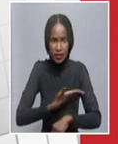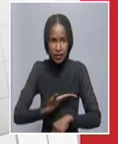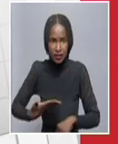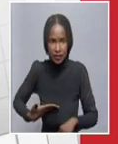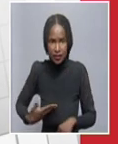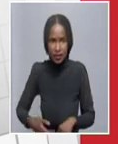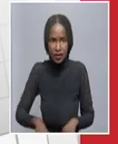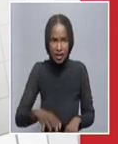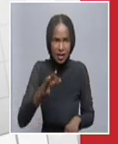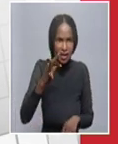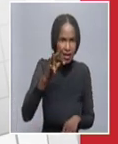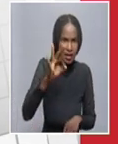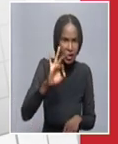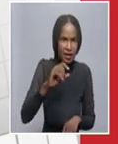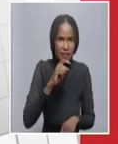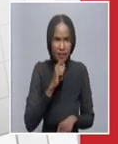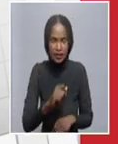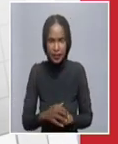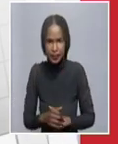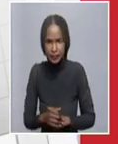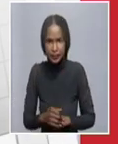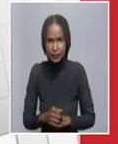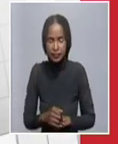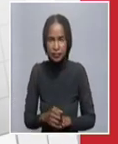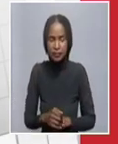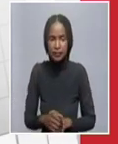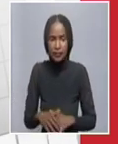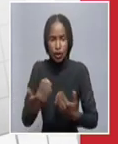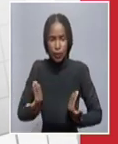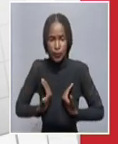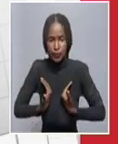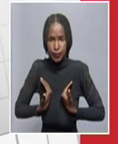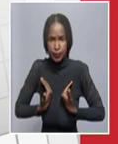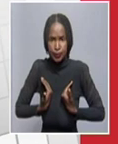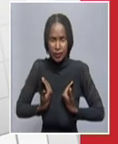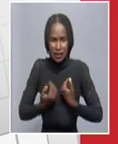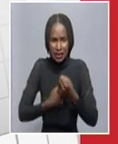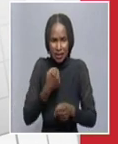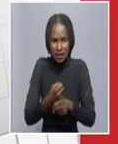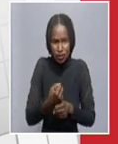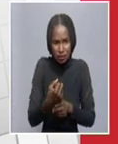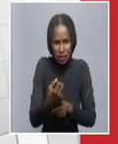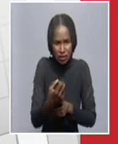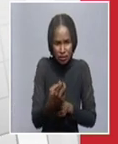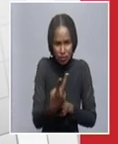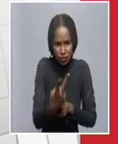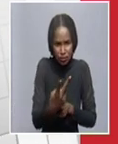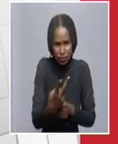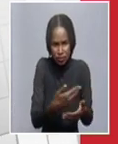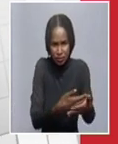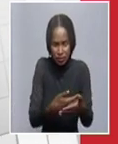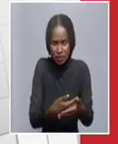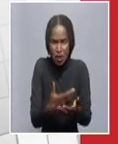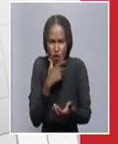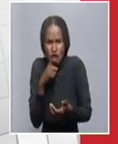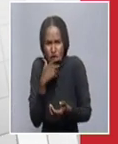and 9 are males. The youngest one is 2 years, and the oldest person is